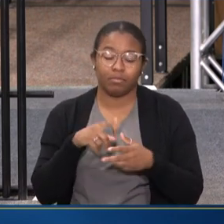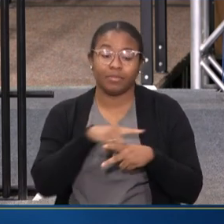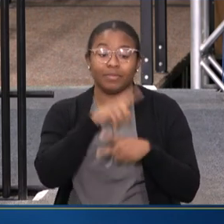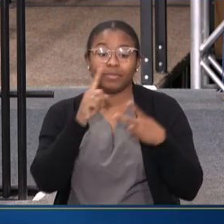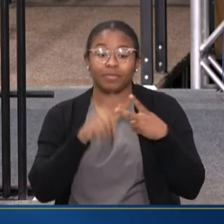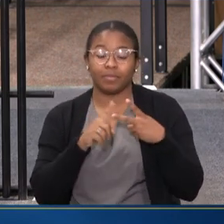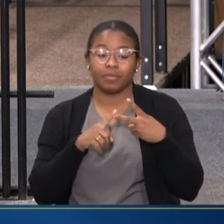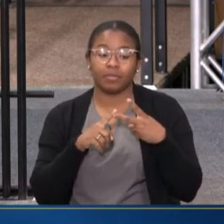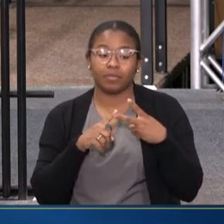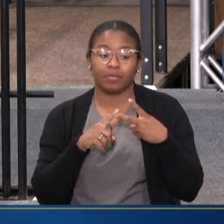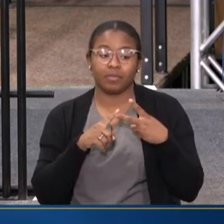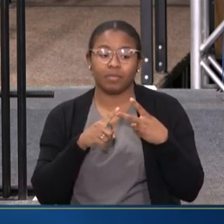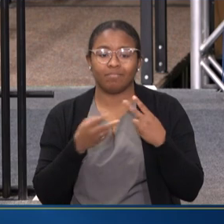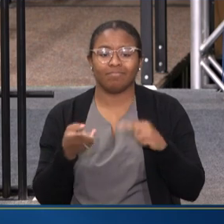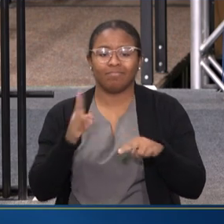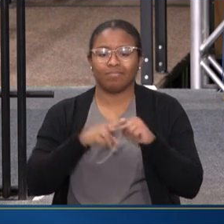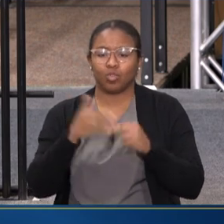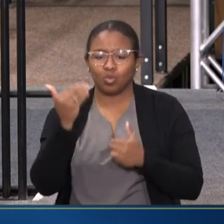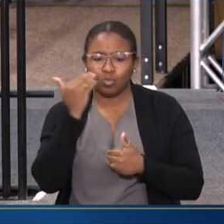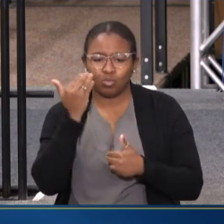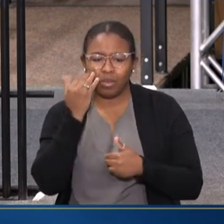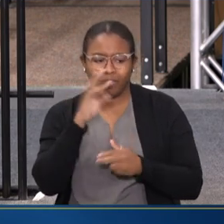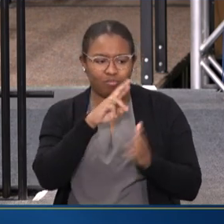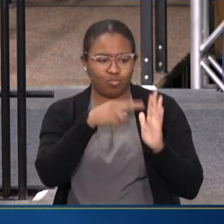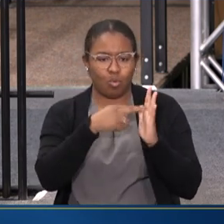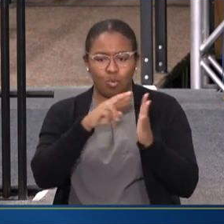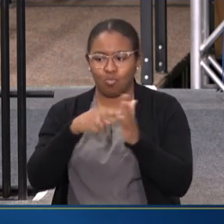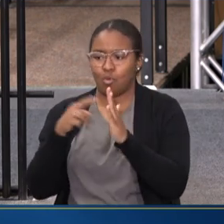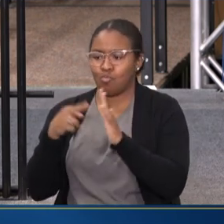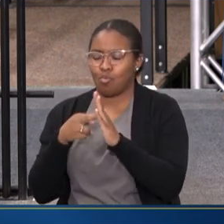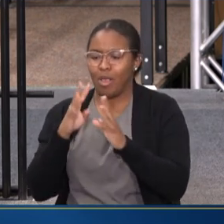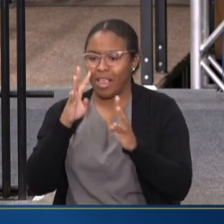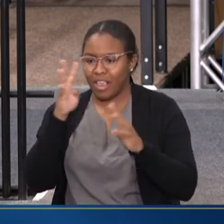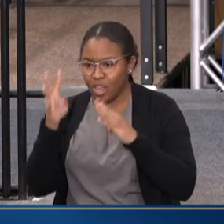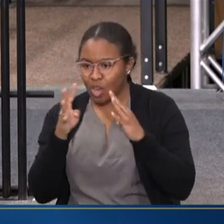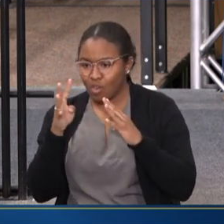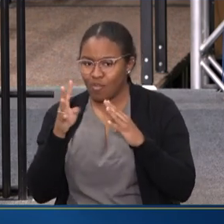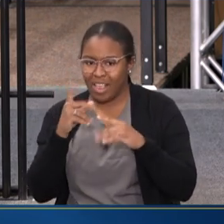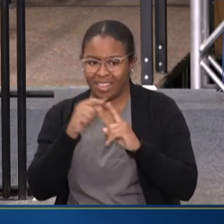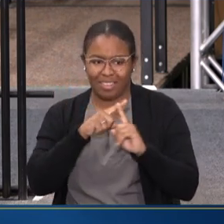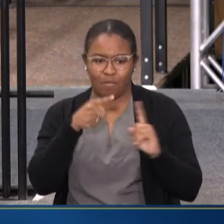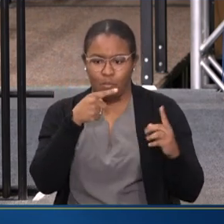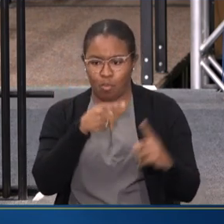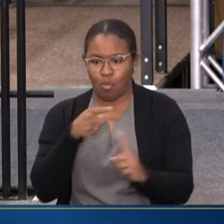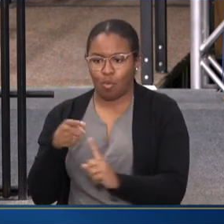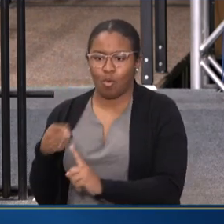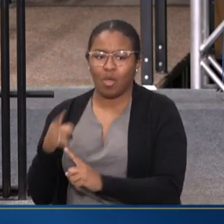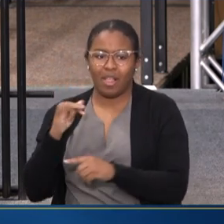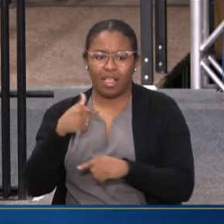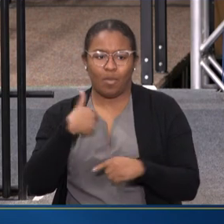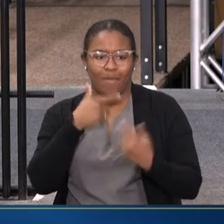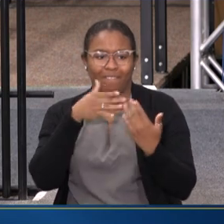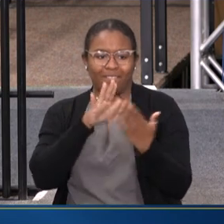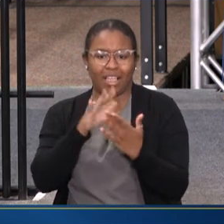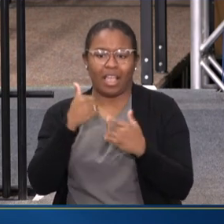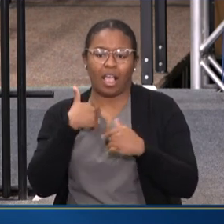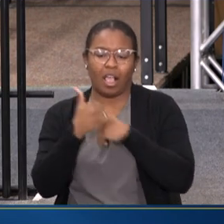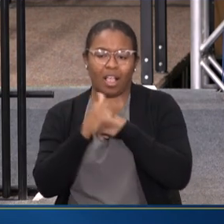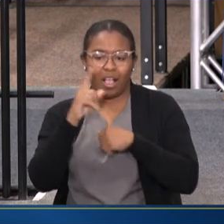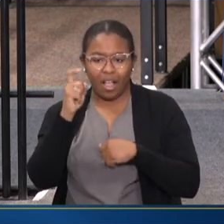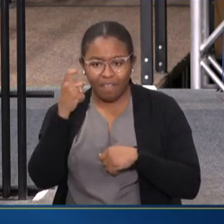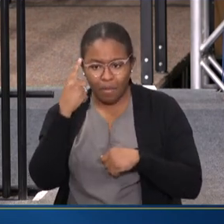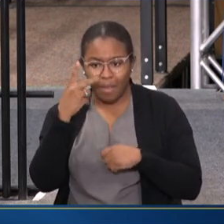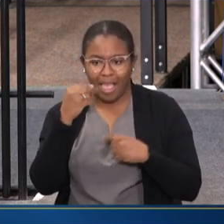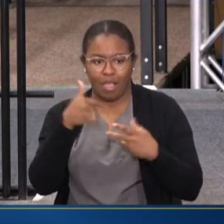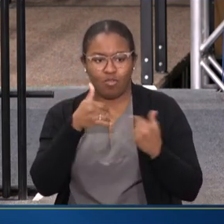elevate the national awareness of the roles, innovations, and pain points that are facing our county governments in